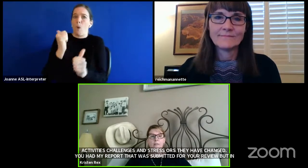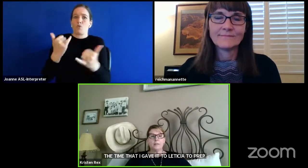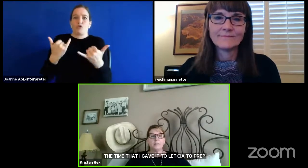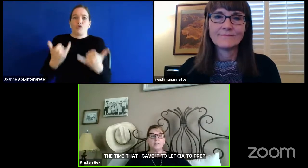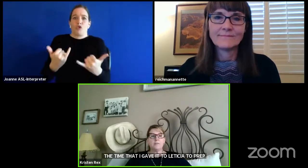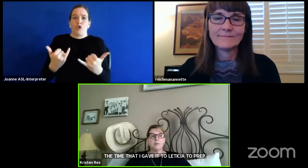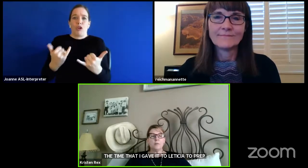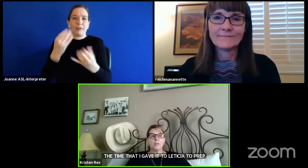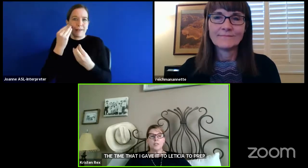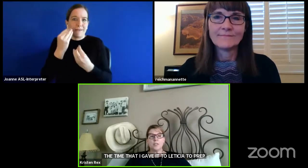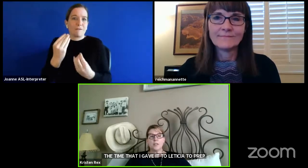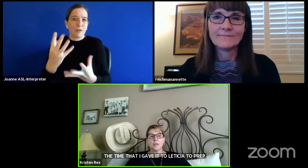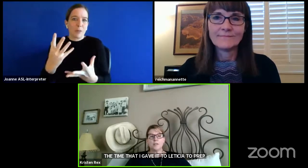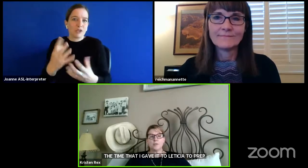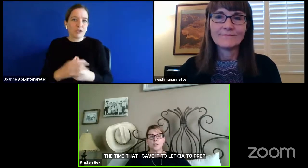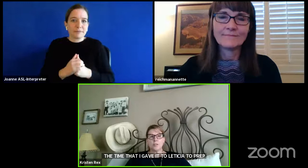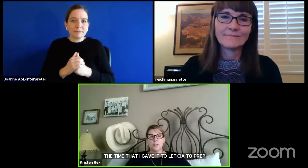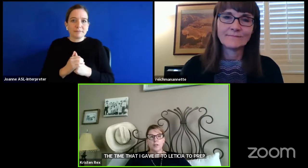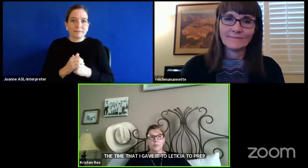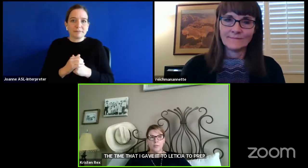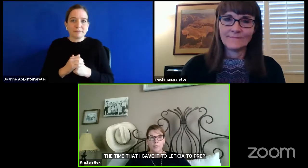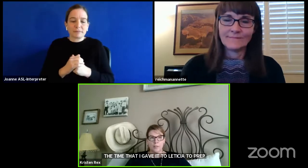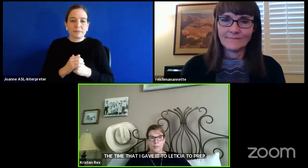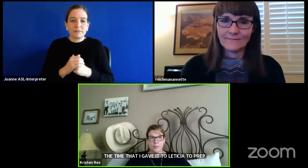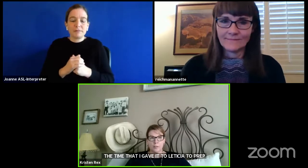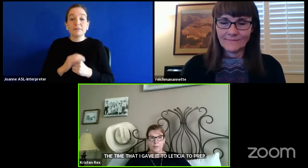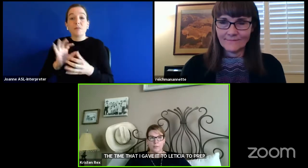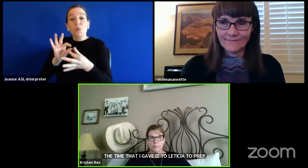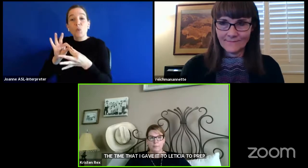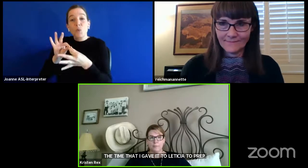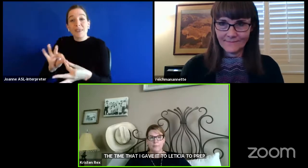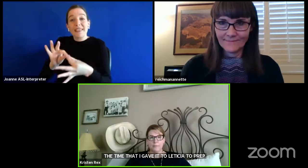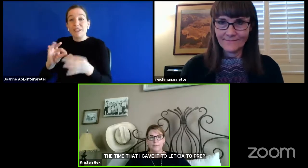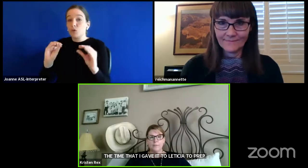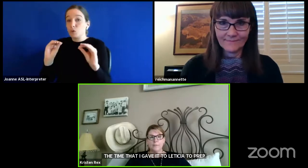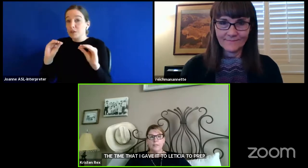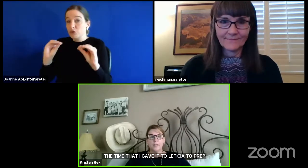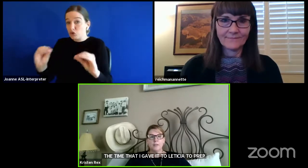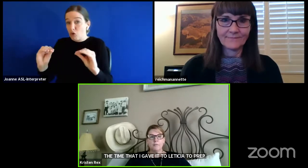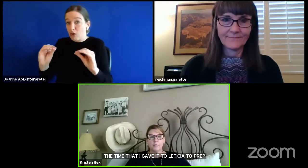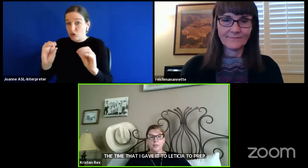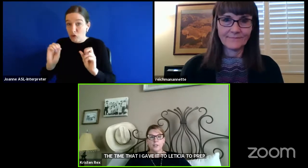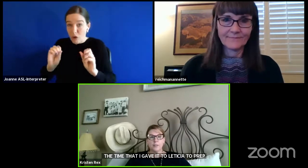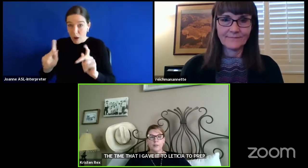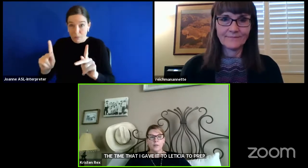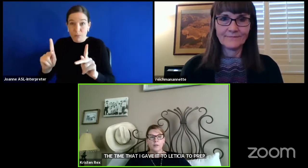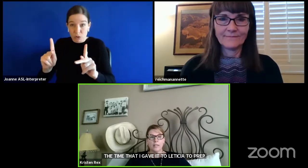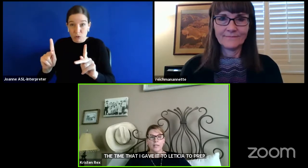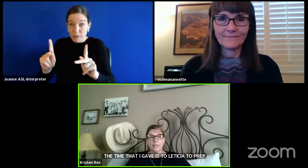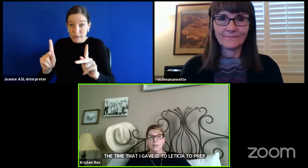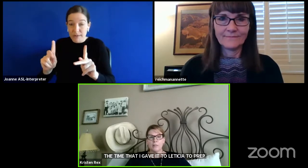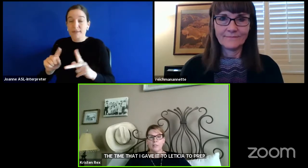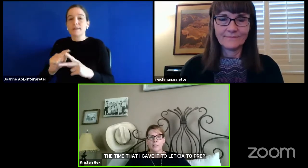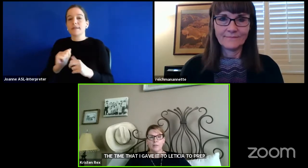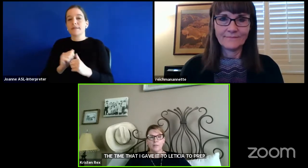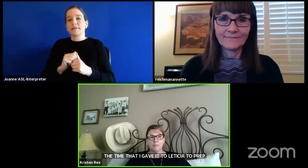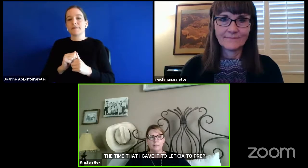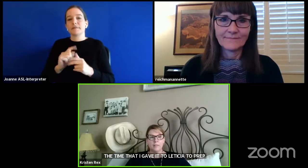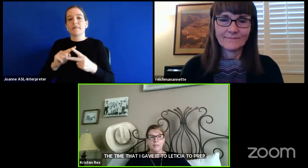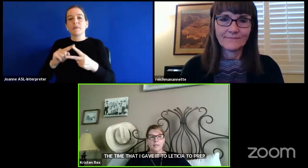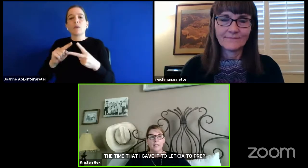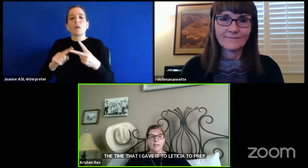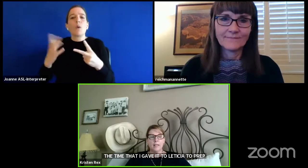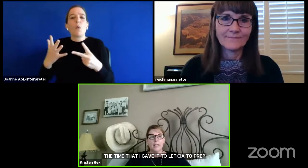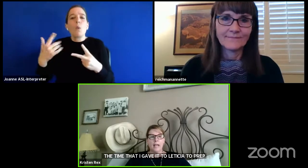This information is on instructional opportunities we are serving, information that we are getting and receiving,